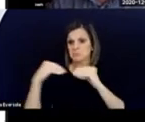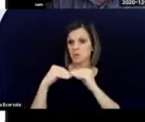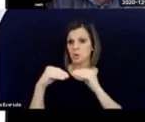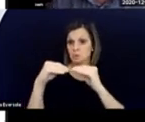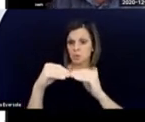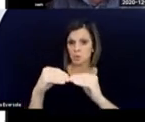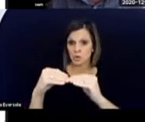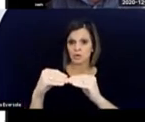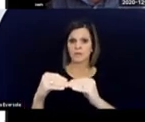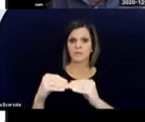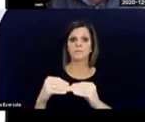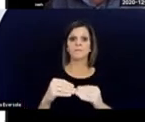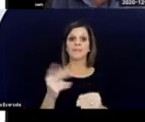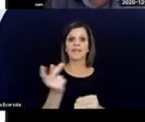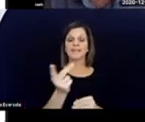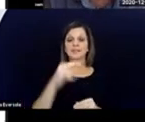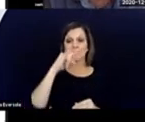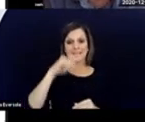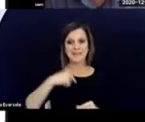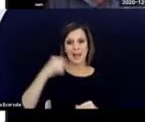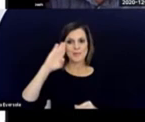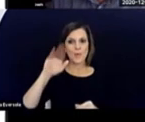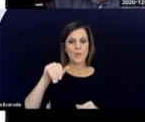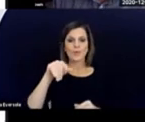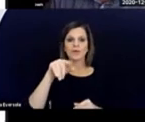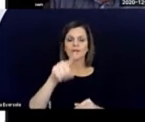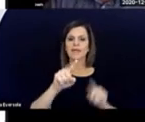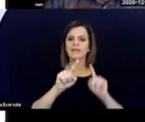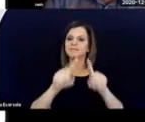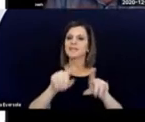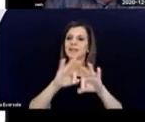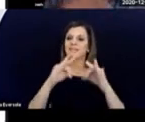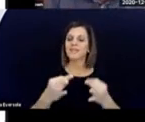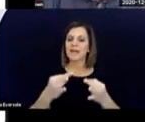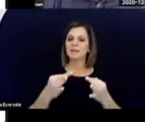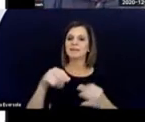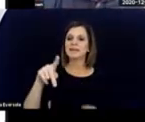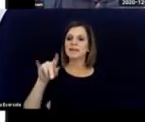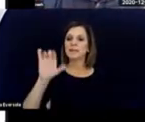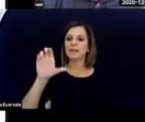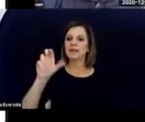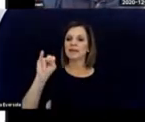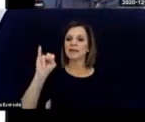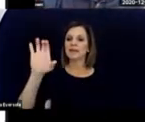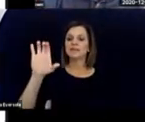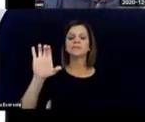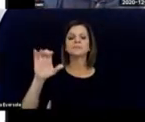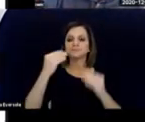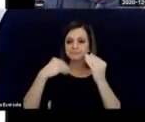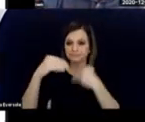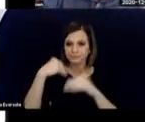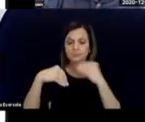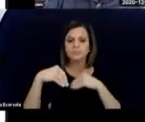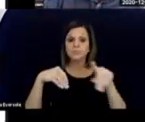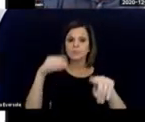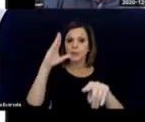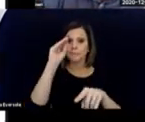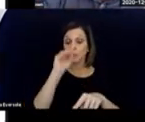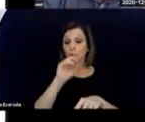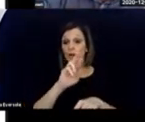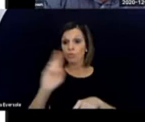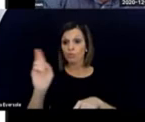kids I know. They're at a family picnic. The boy on the right has been